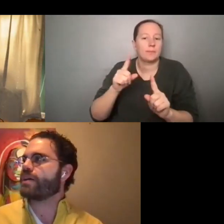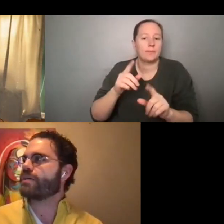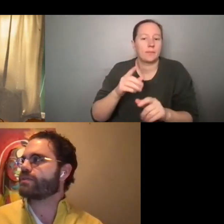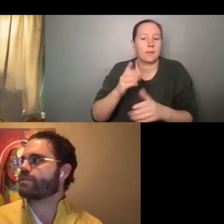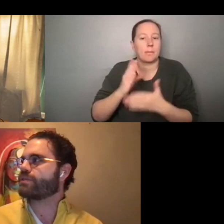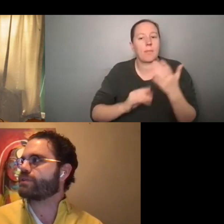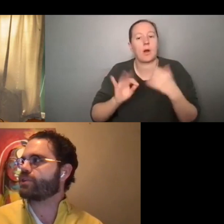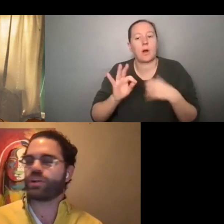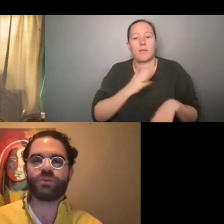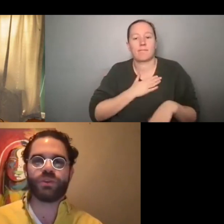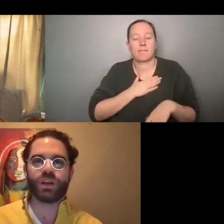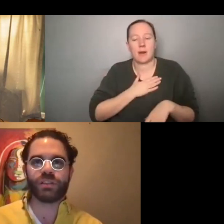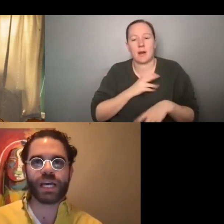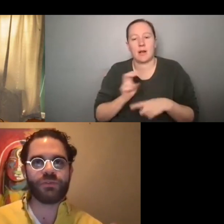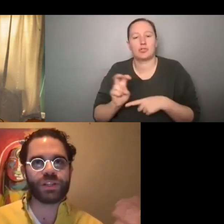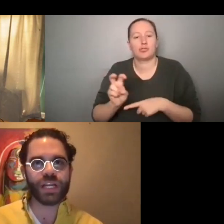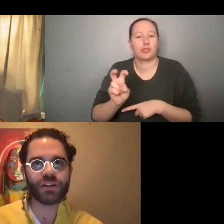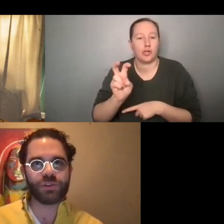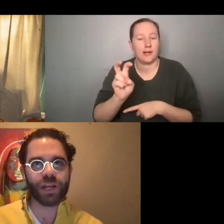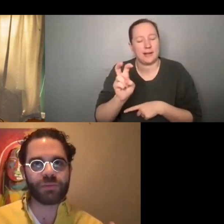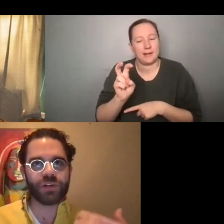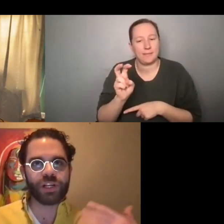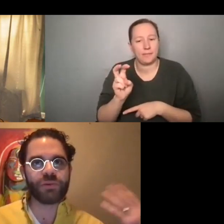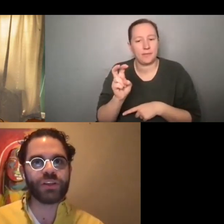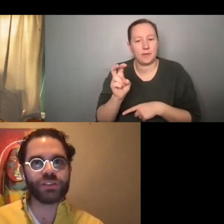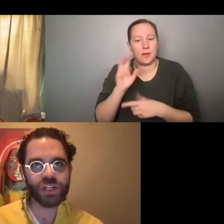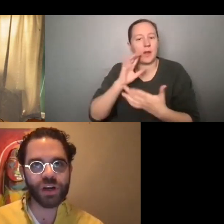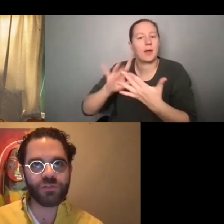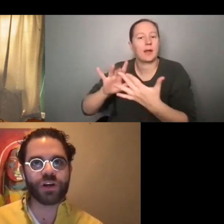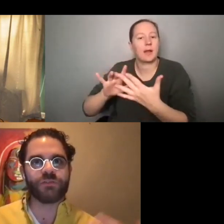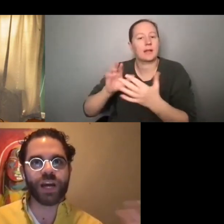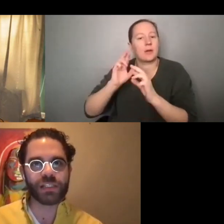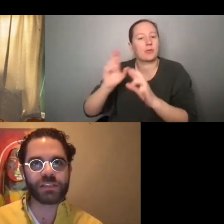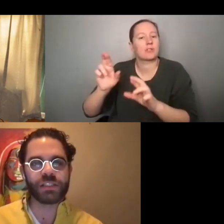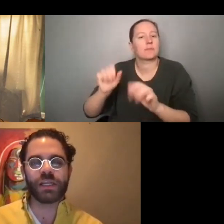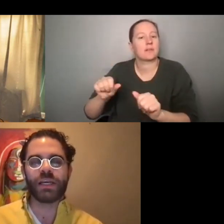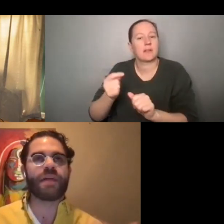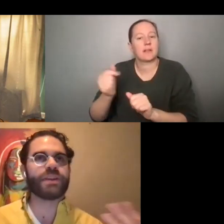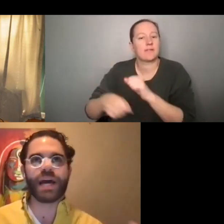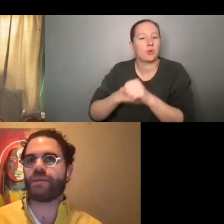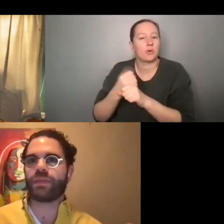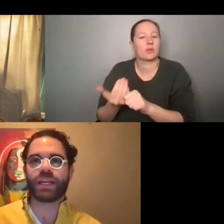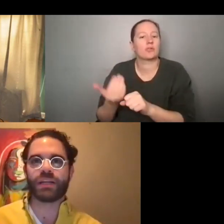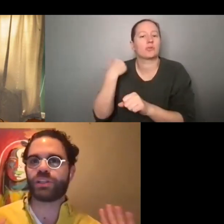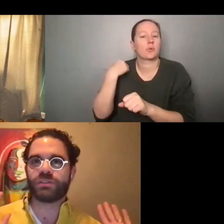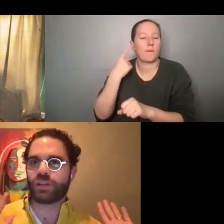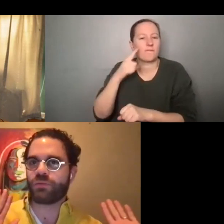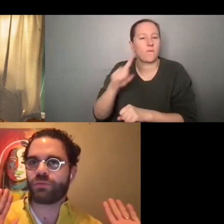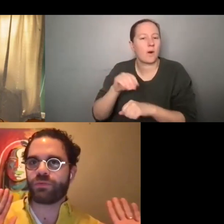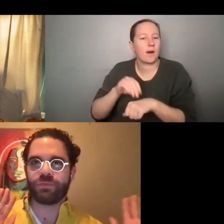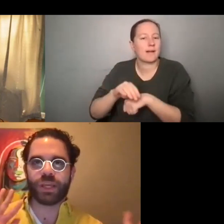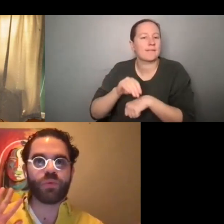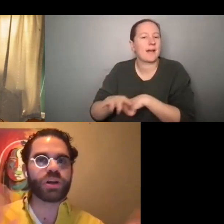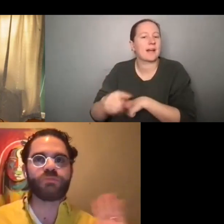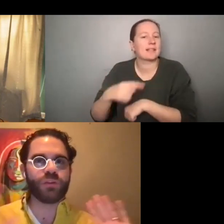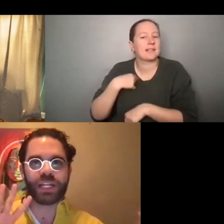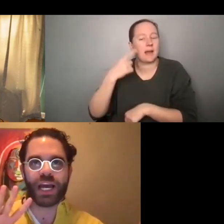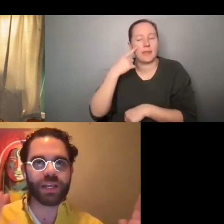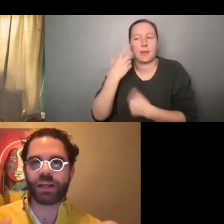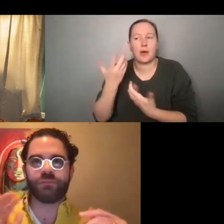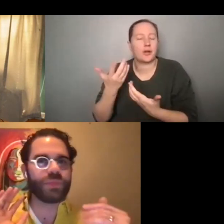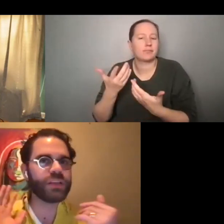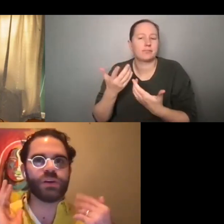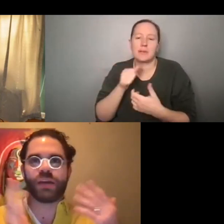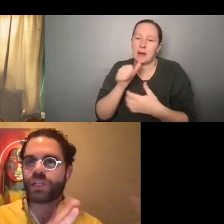part of my journey through there is I reached out to Respectability a couple of years ago for advice. And at the time, I think it was just, you know, it wasn't